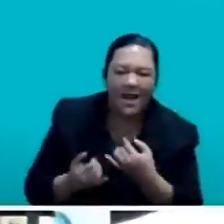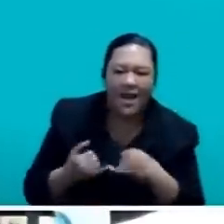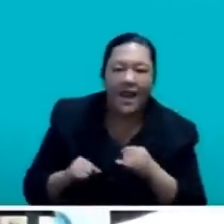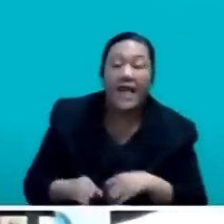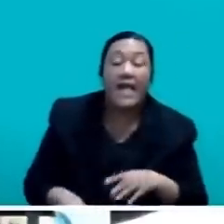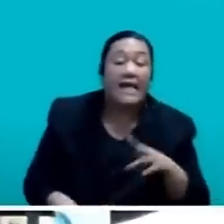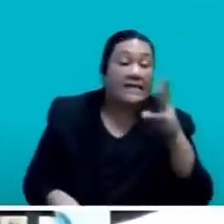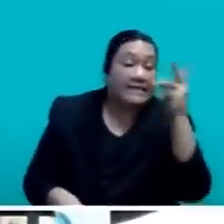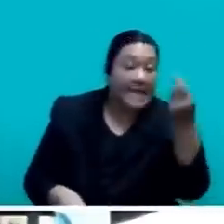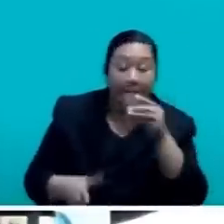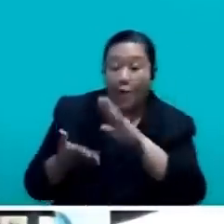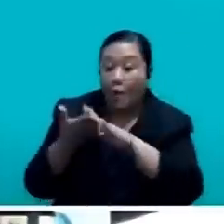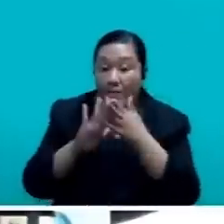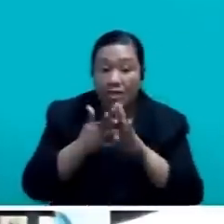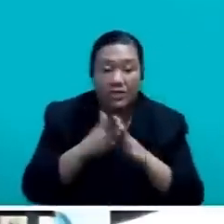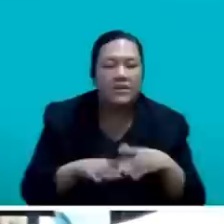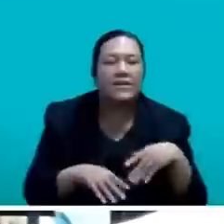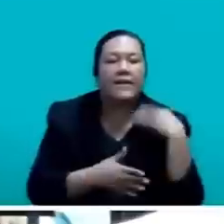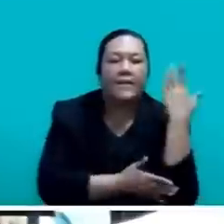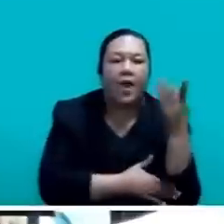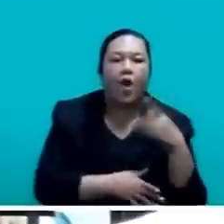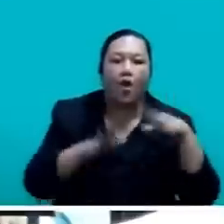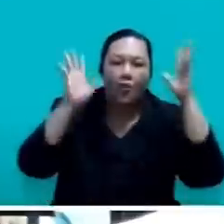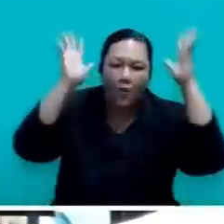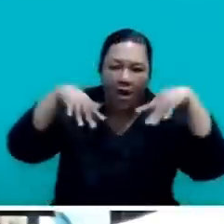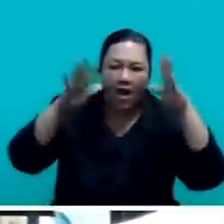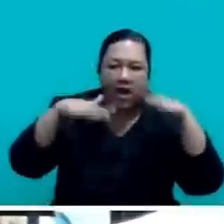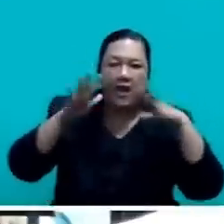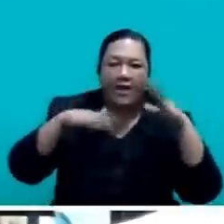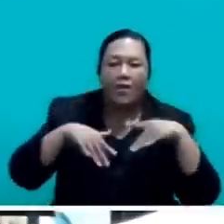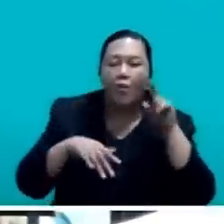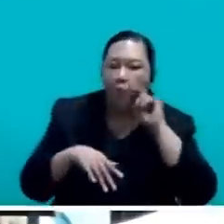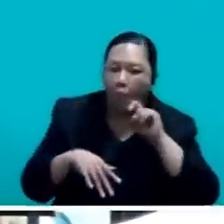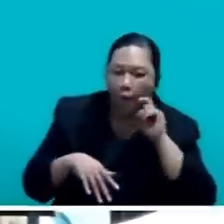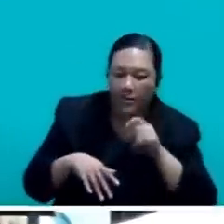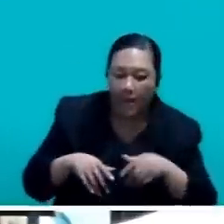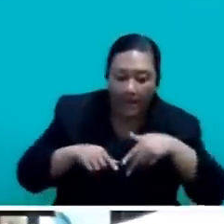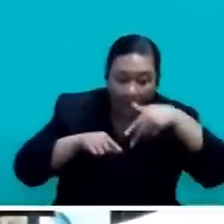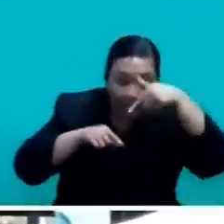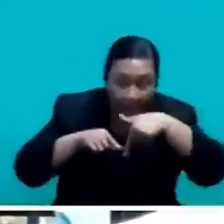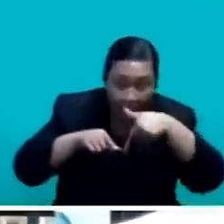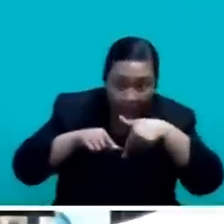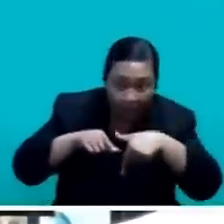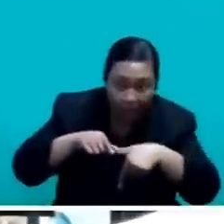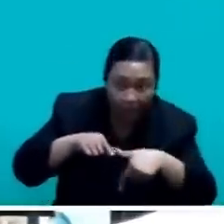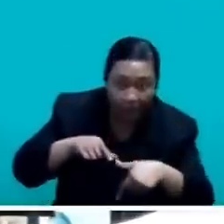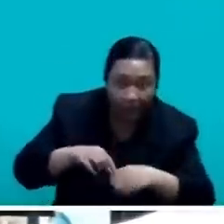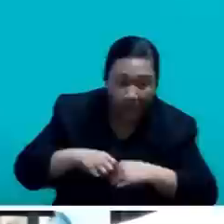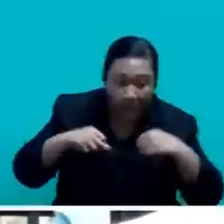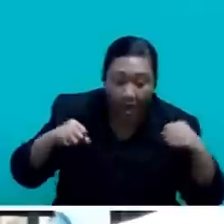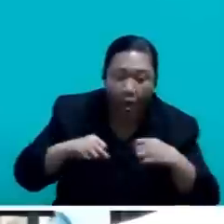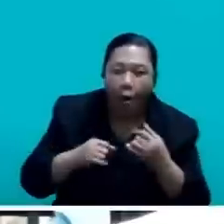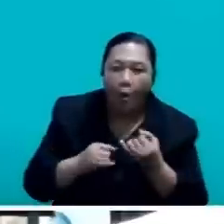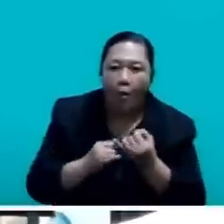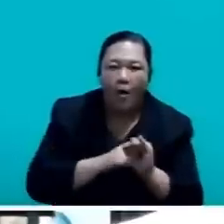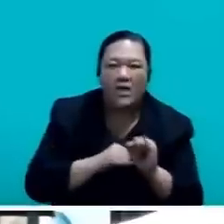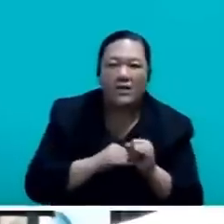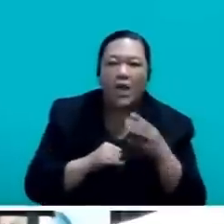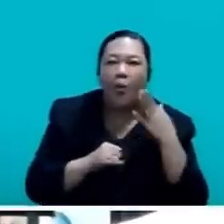rainwater harvesting system and hand dug wells which get worse during the drought.